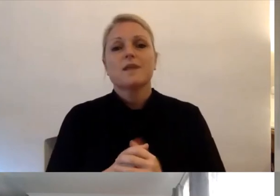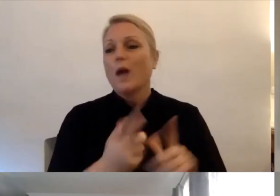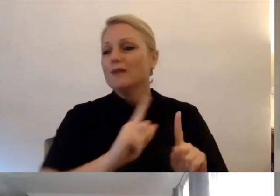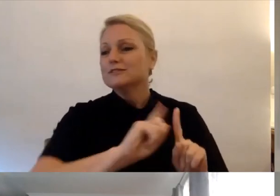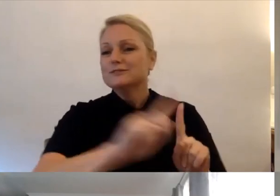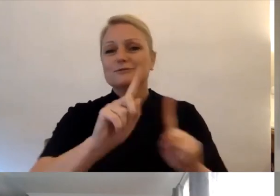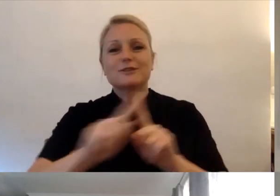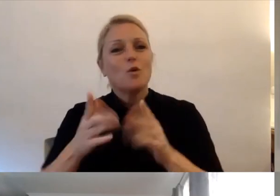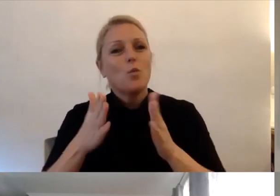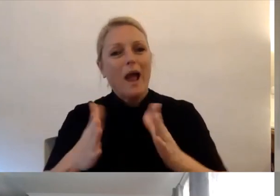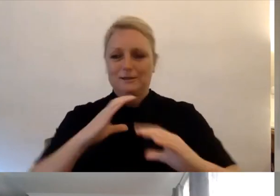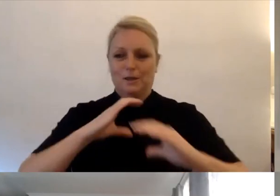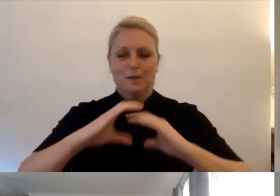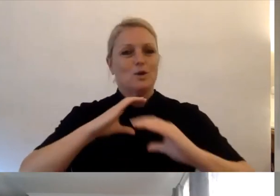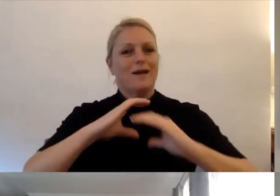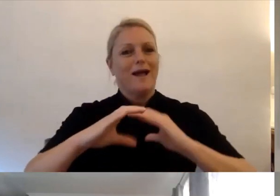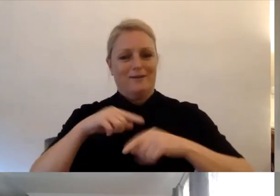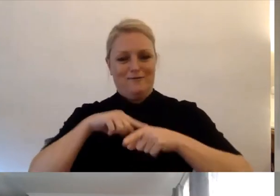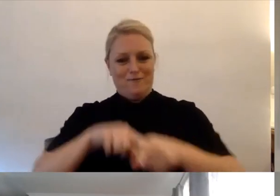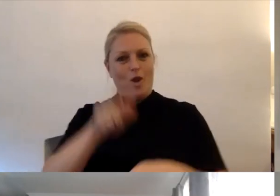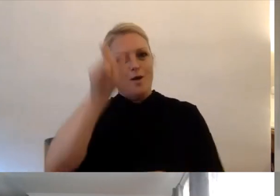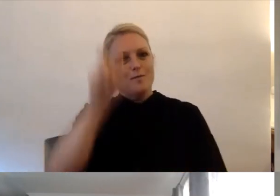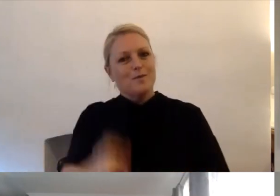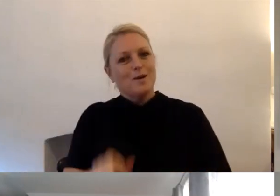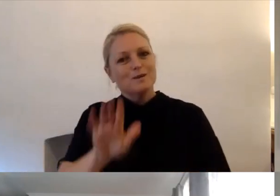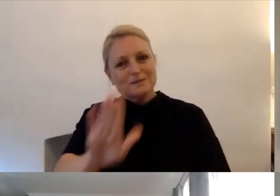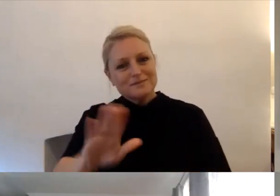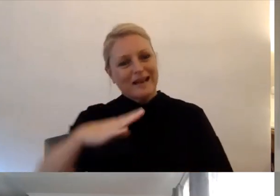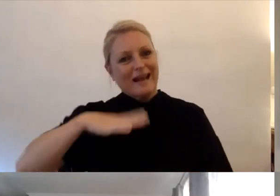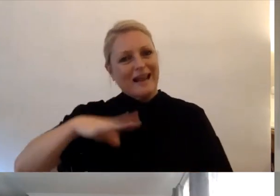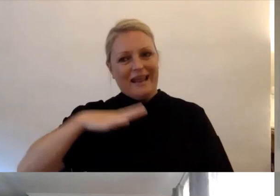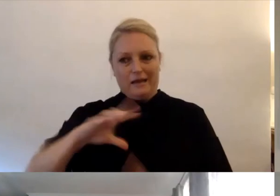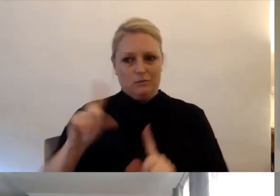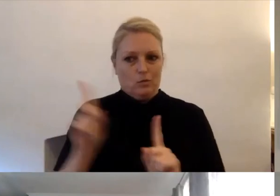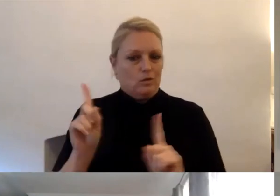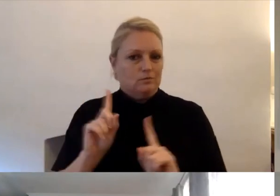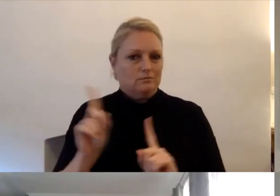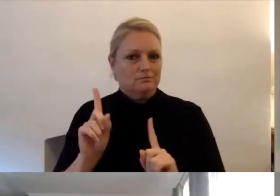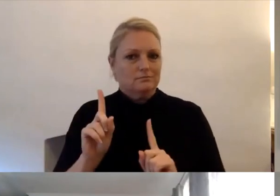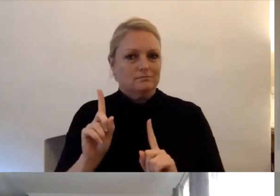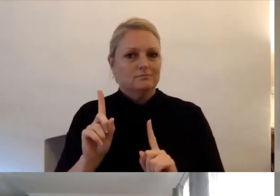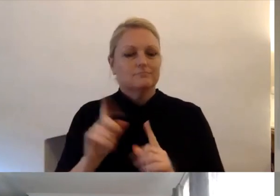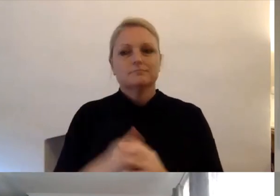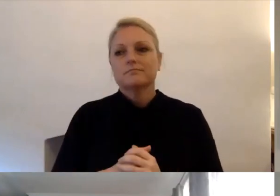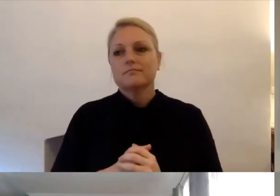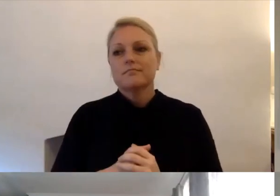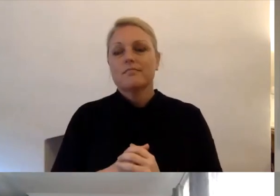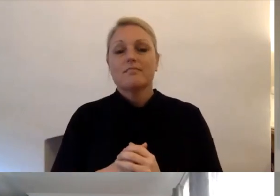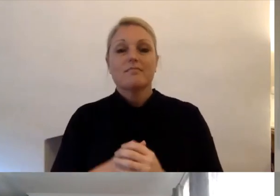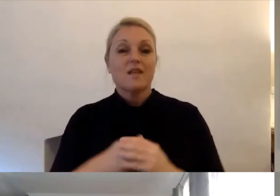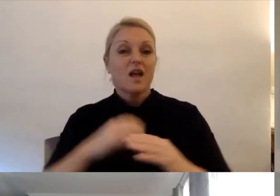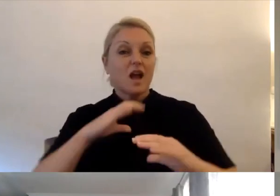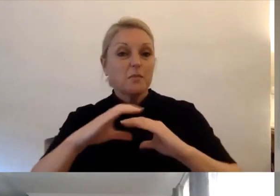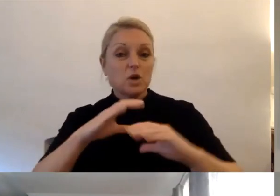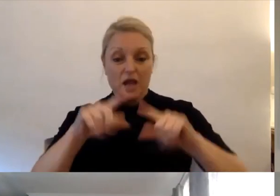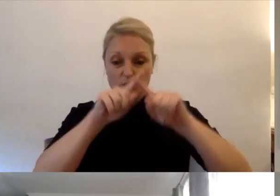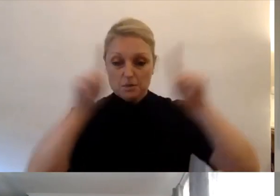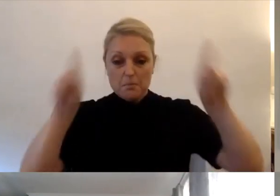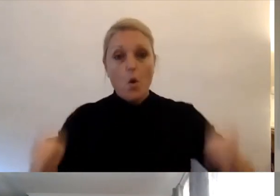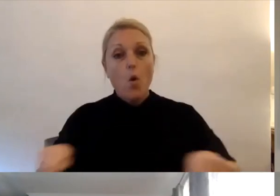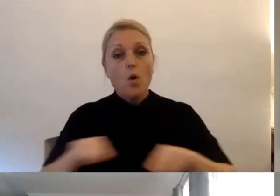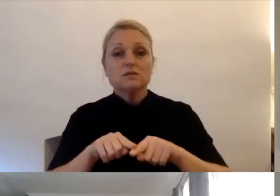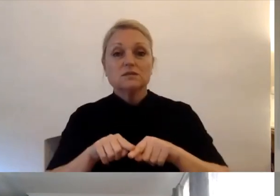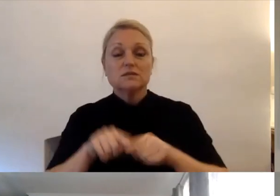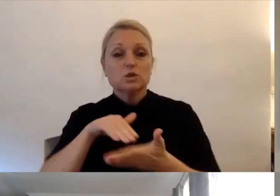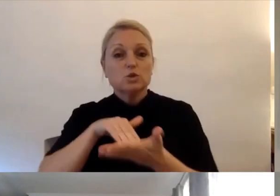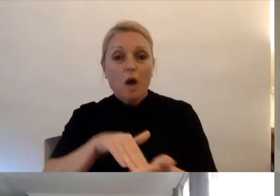depending on what the needs of that individual are, the clients are. We use communication boards. All the counsellors